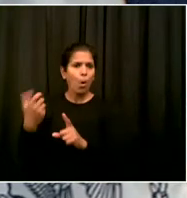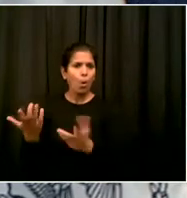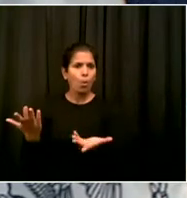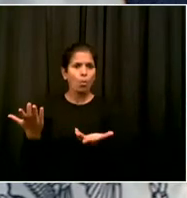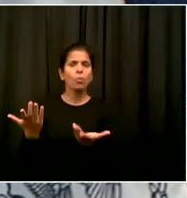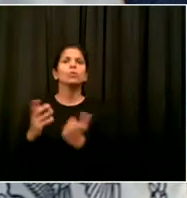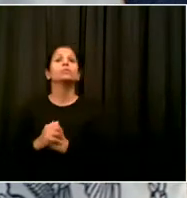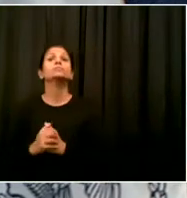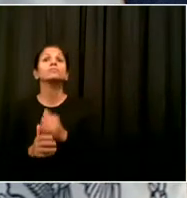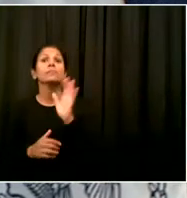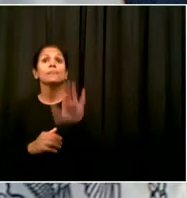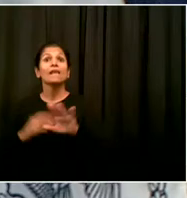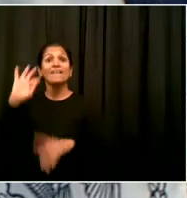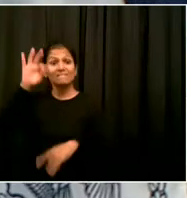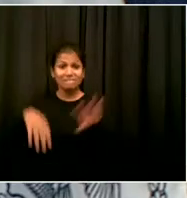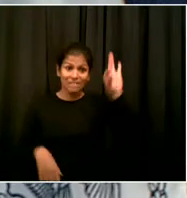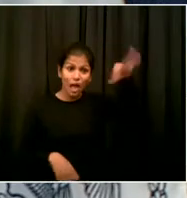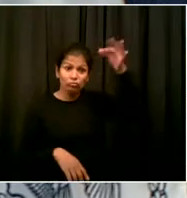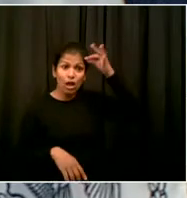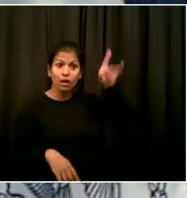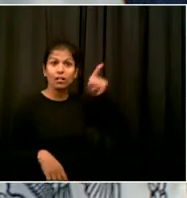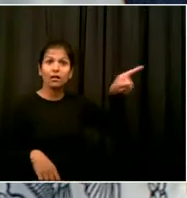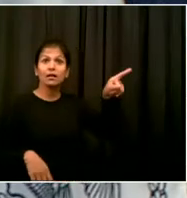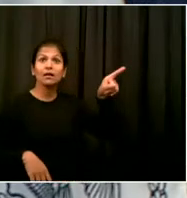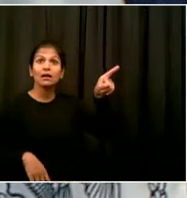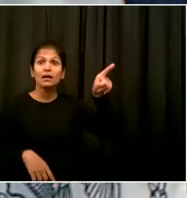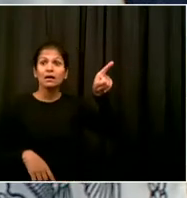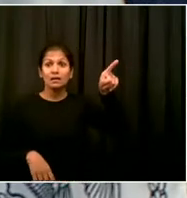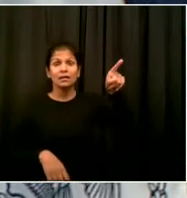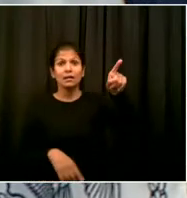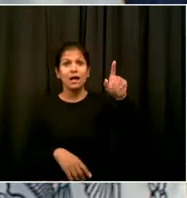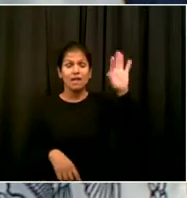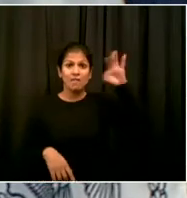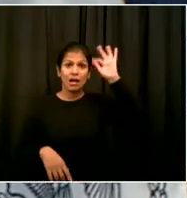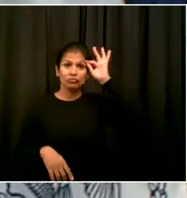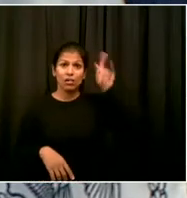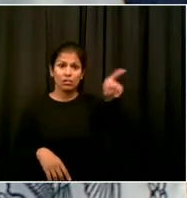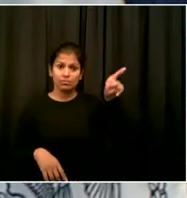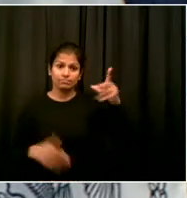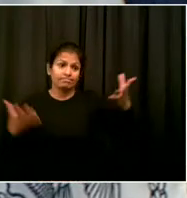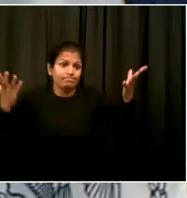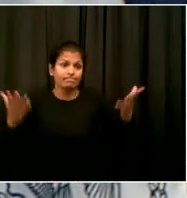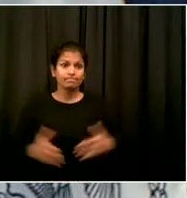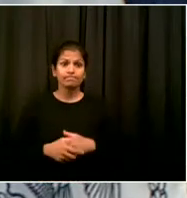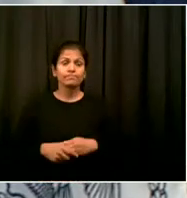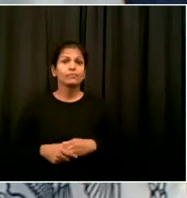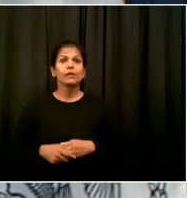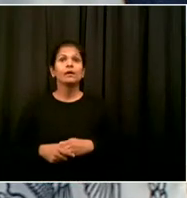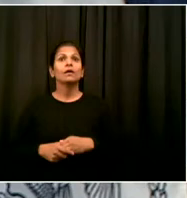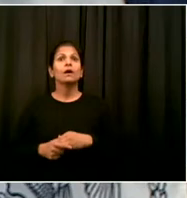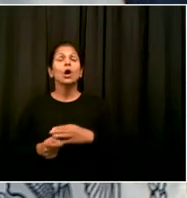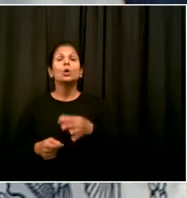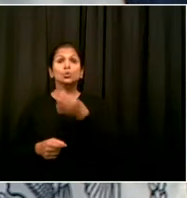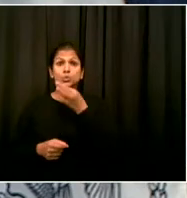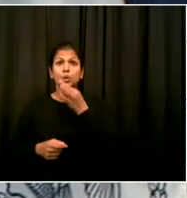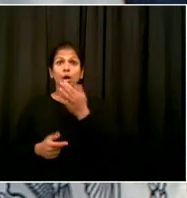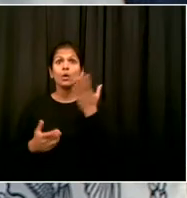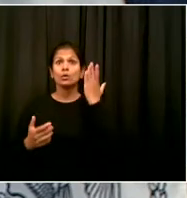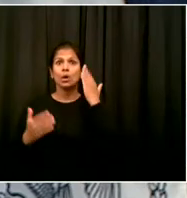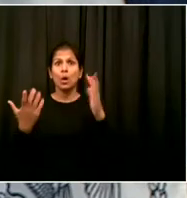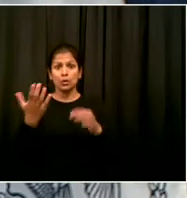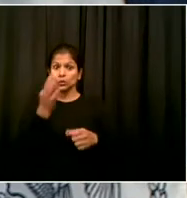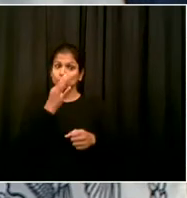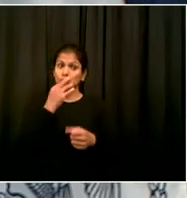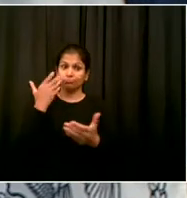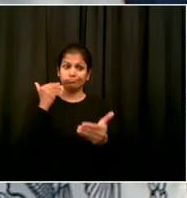to know the most important thing, who wins the election, the presidency, the Senate. That's going to, I think, determine how